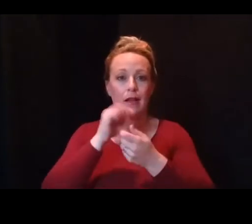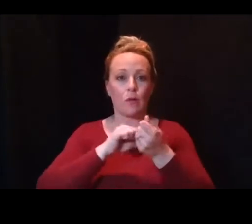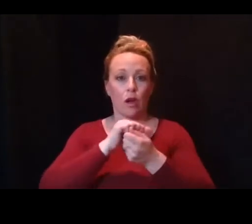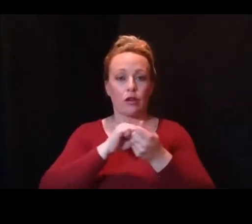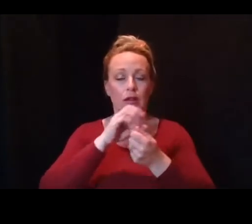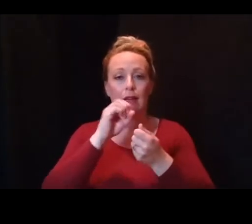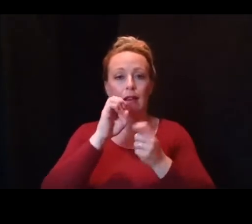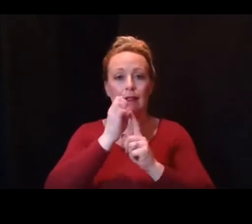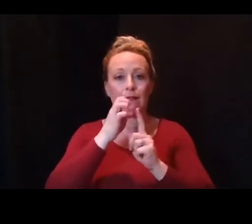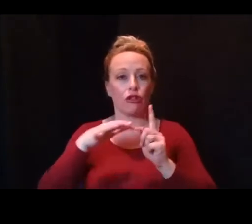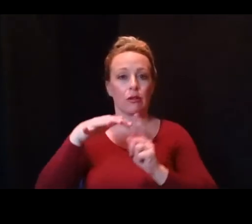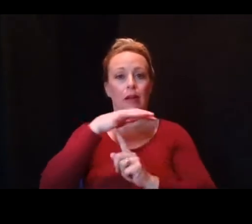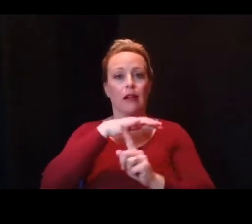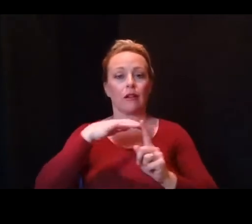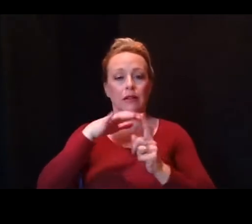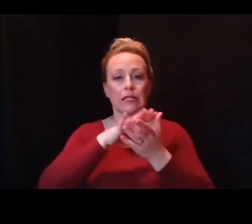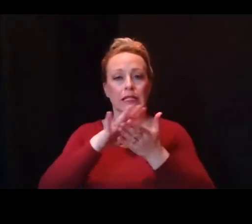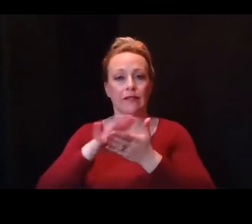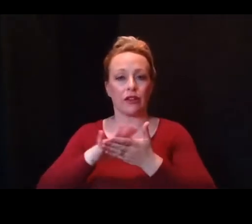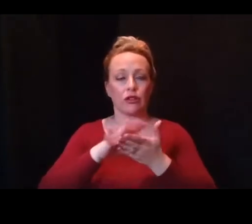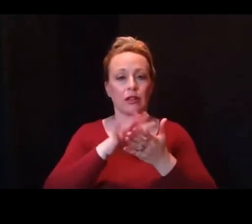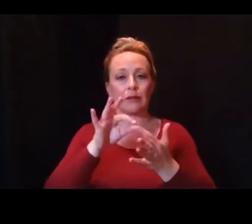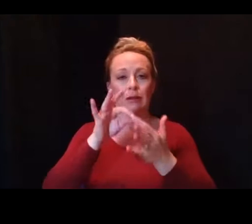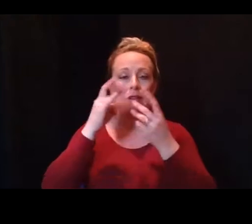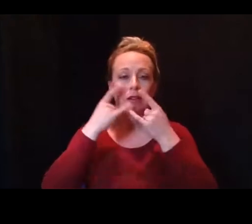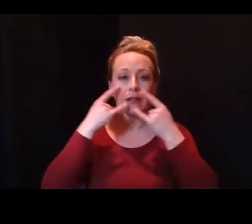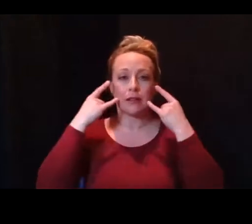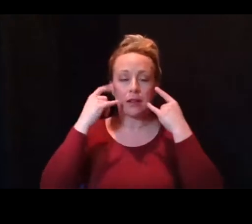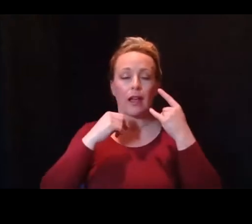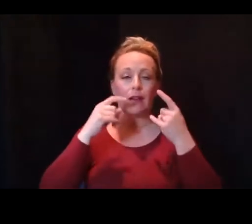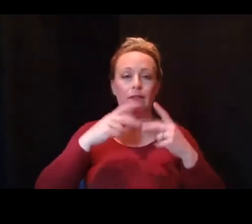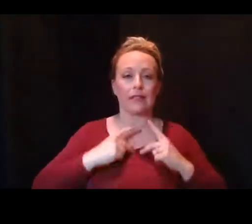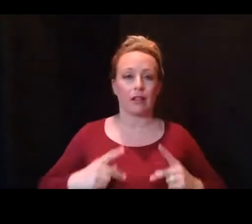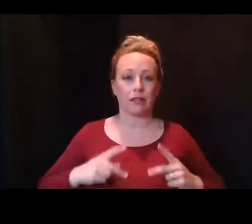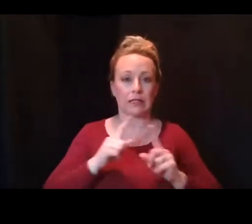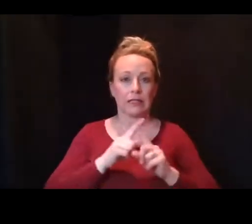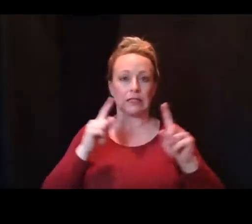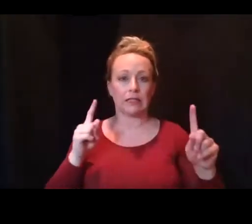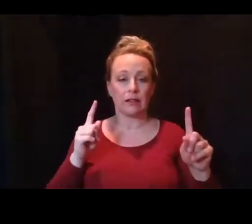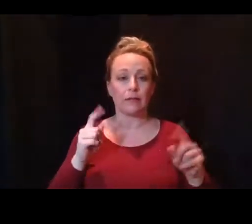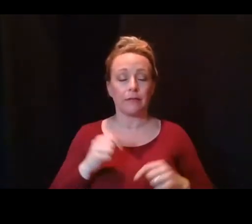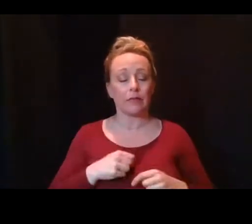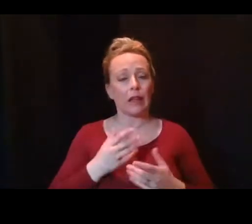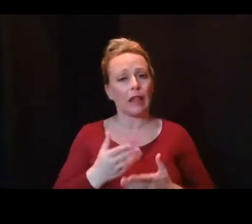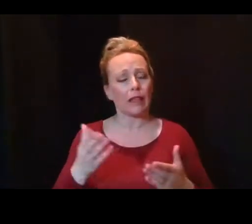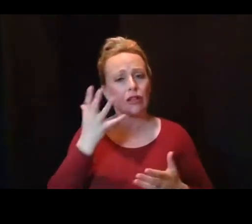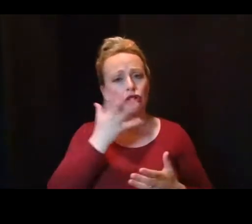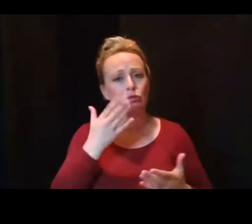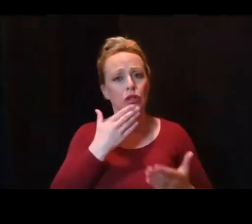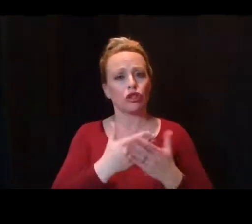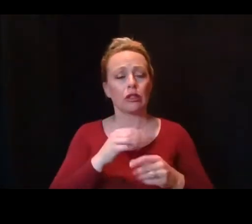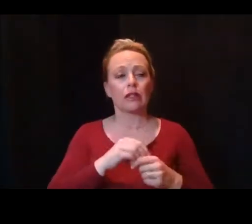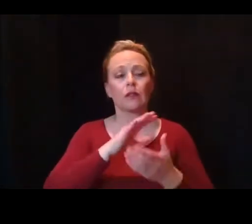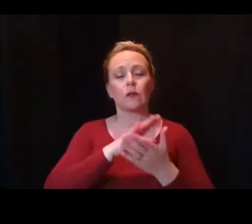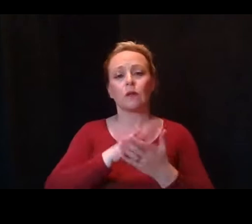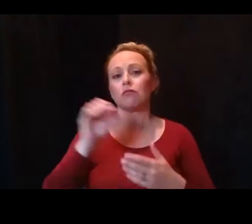disinfection, especially masking and physical distancing. Things look pretty good in the schools. I